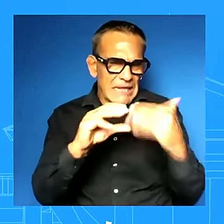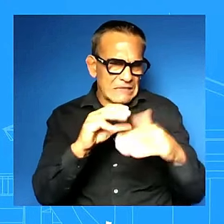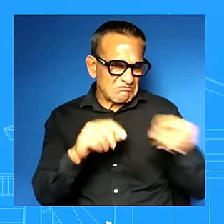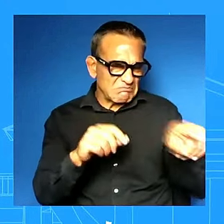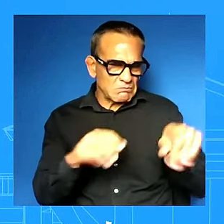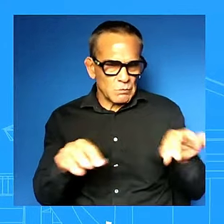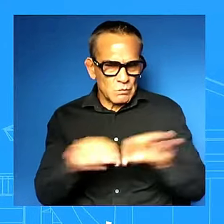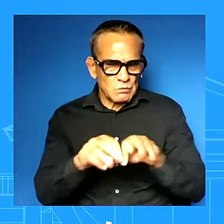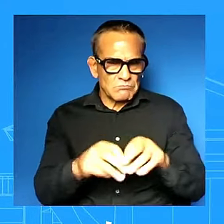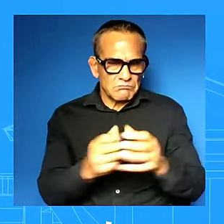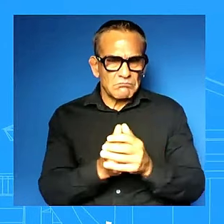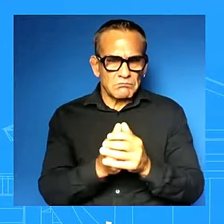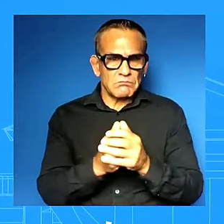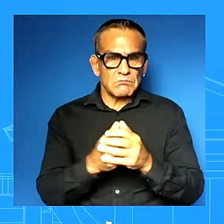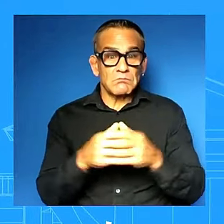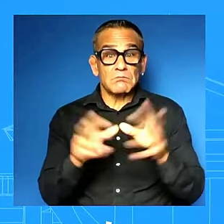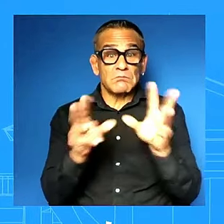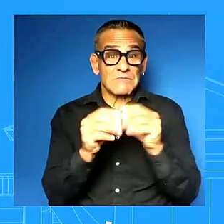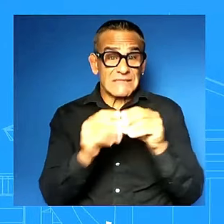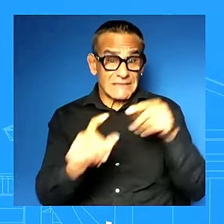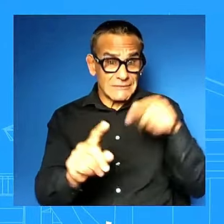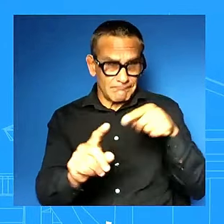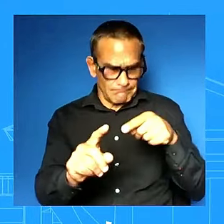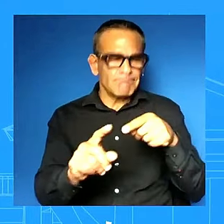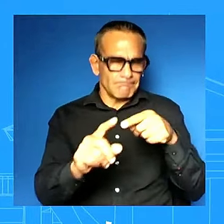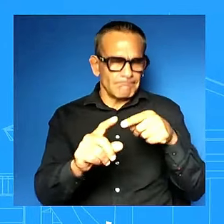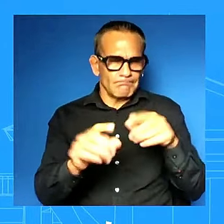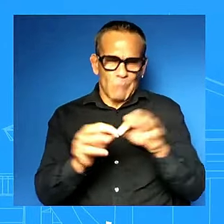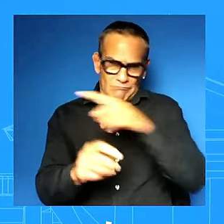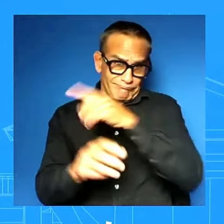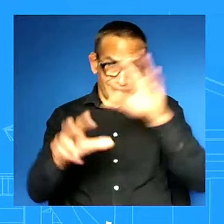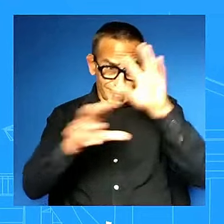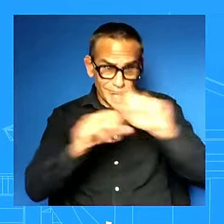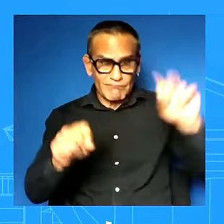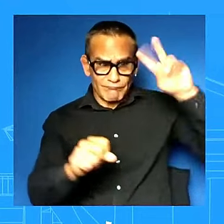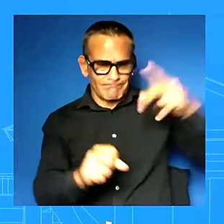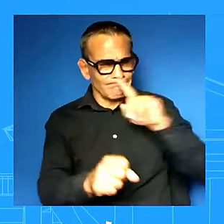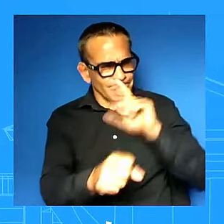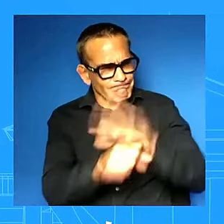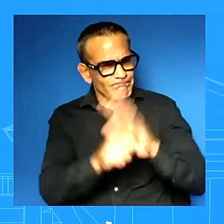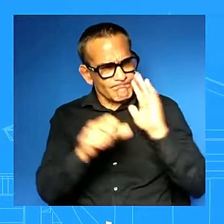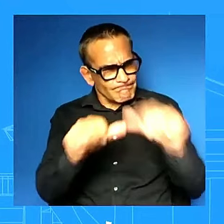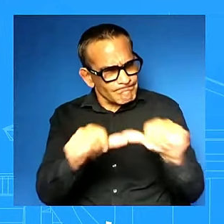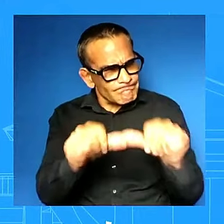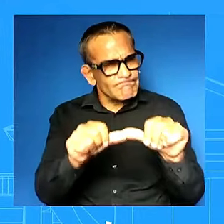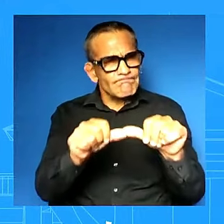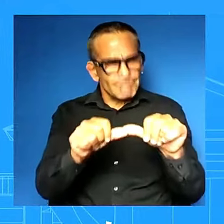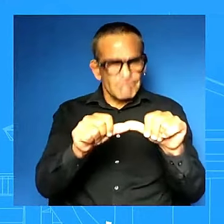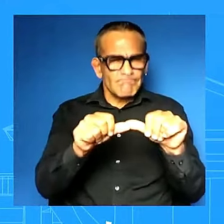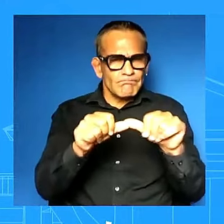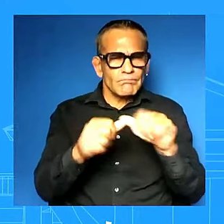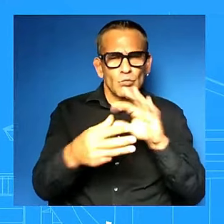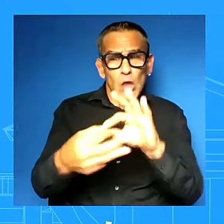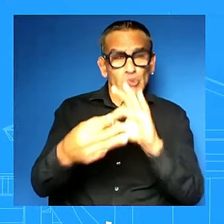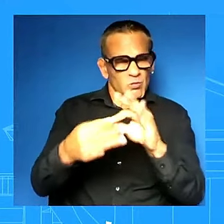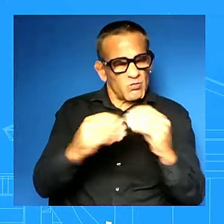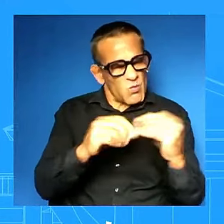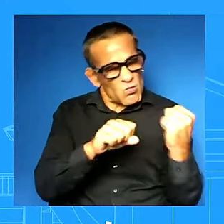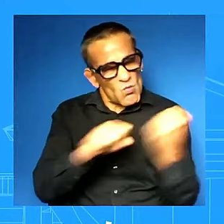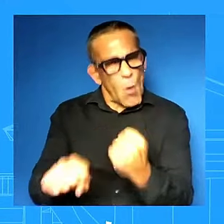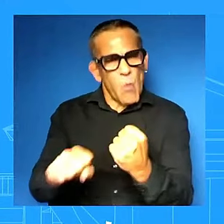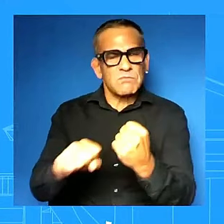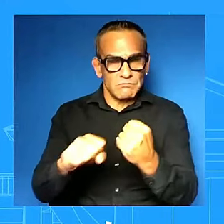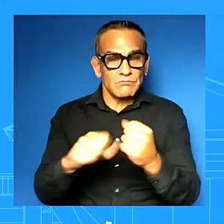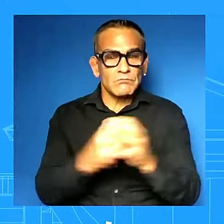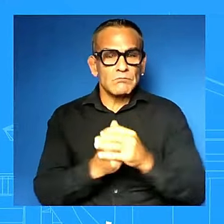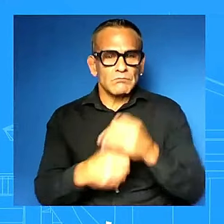commitment from the president and the vice president to deepen our u.s leadership as it relates to ai and by ensuring the data centers